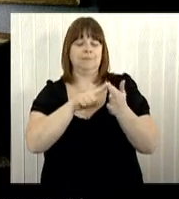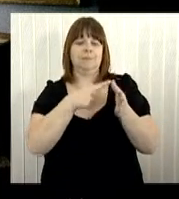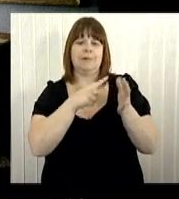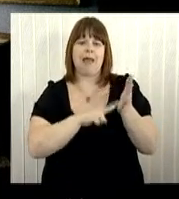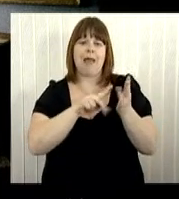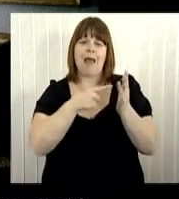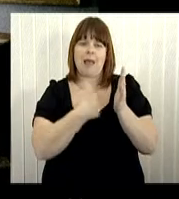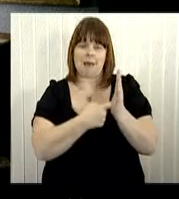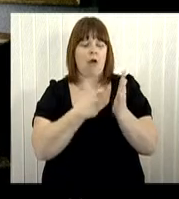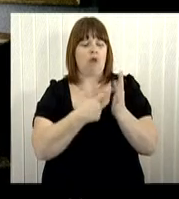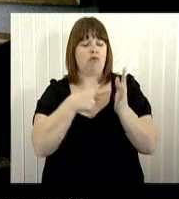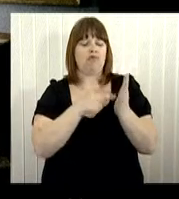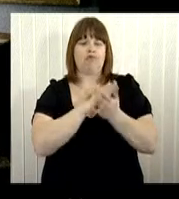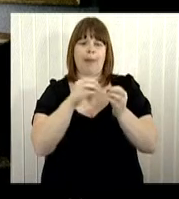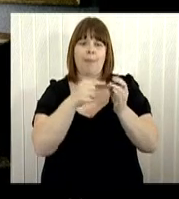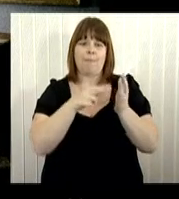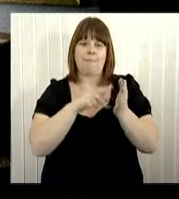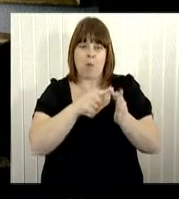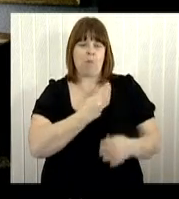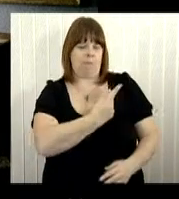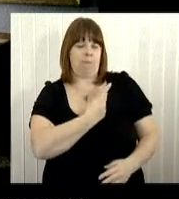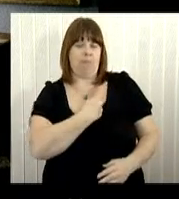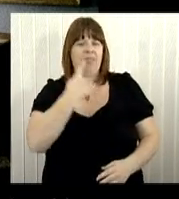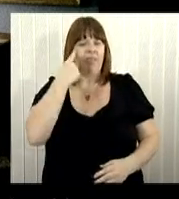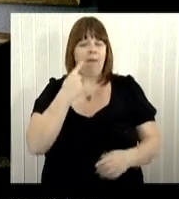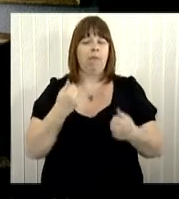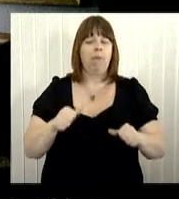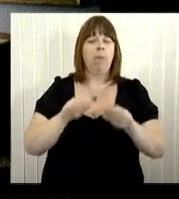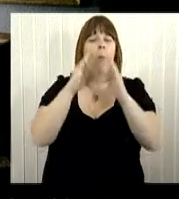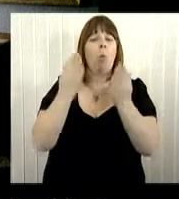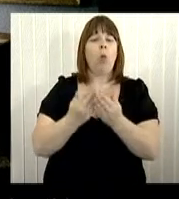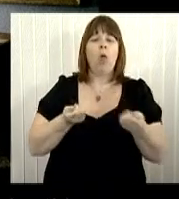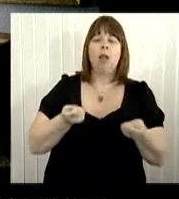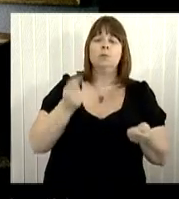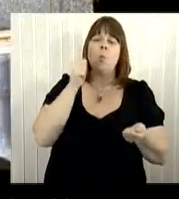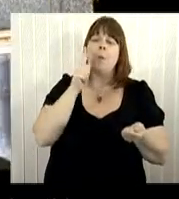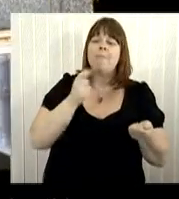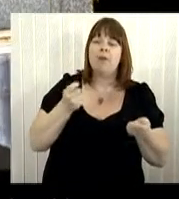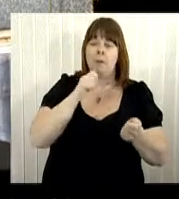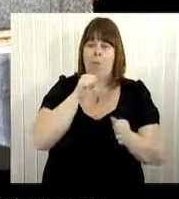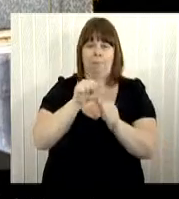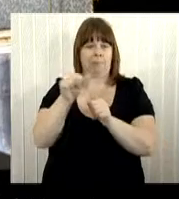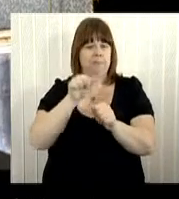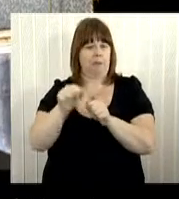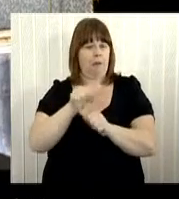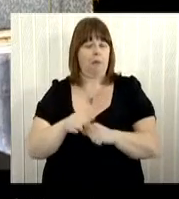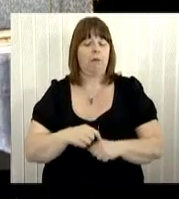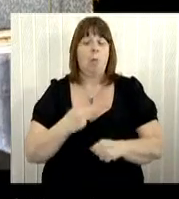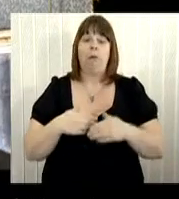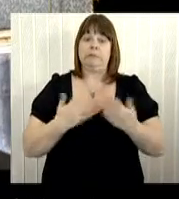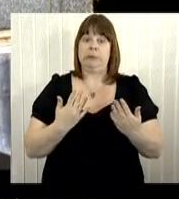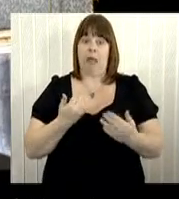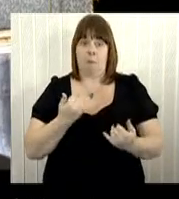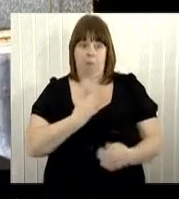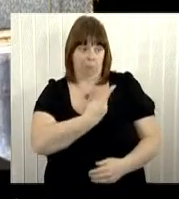My friend Eleanor Rathbone and I think the world will be a better place when more women are running things. One day, we